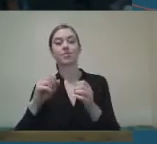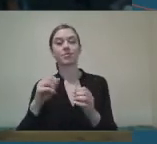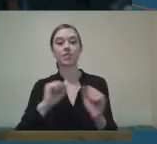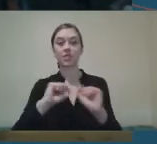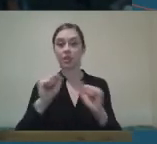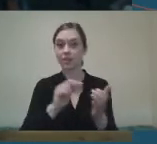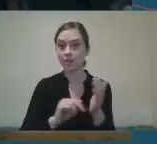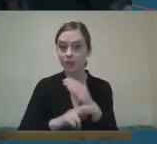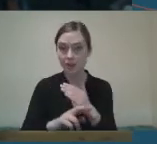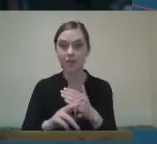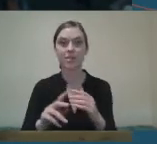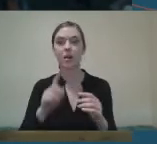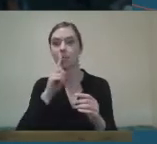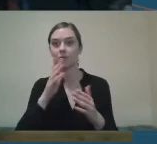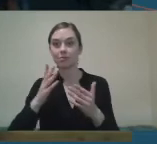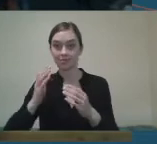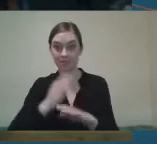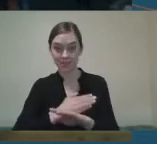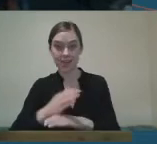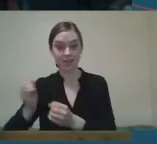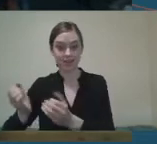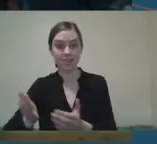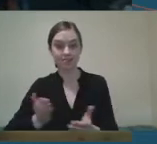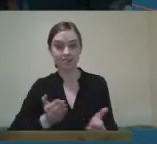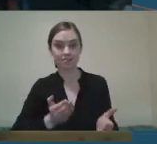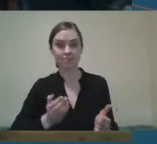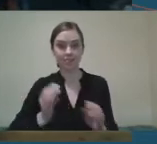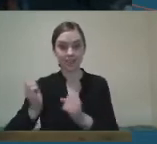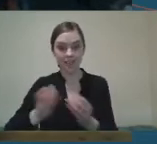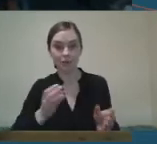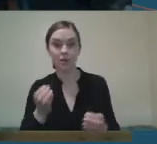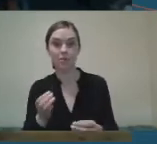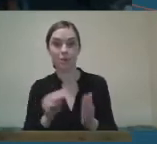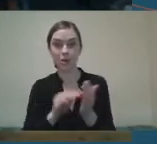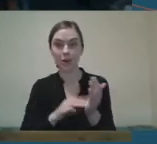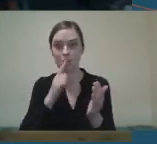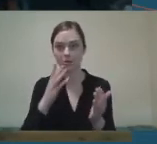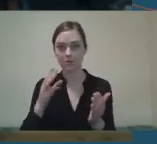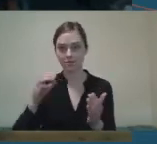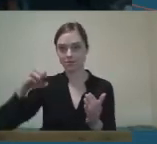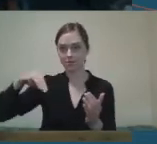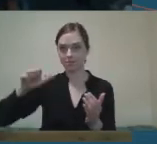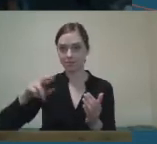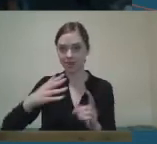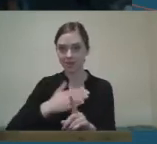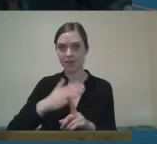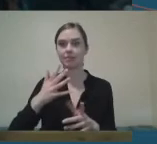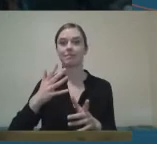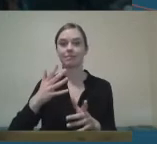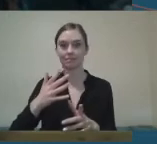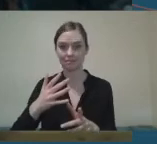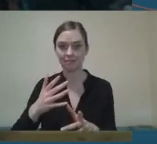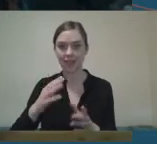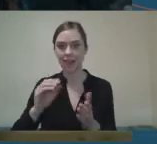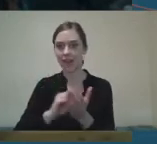it out. But unfortunately, once the beginning of March hit, all of that kind of went by